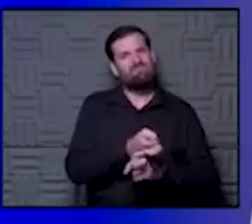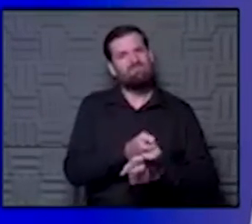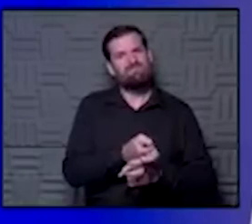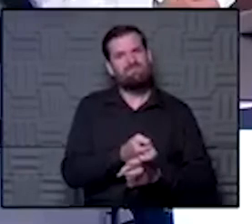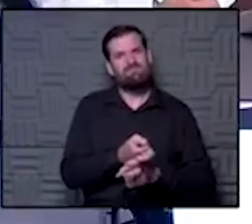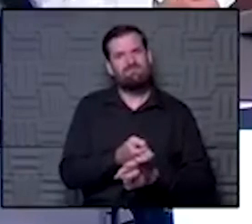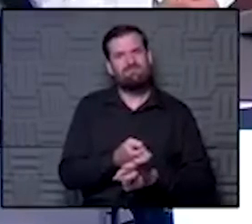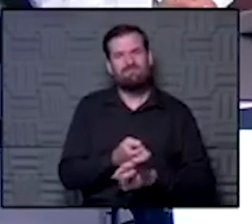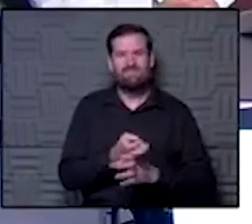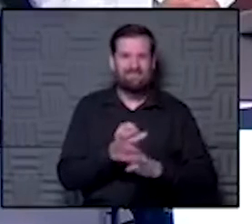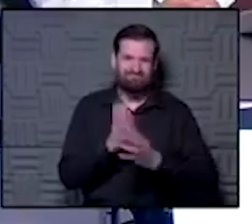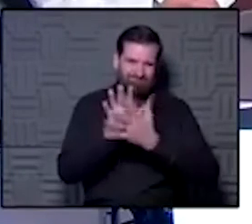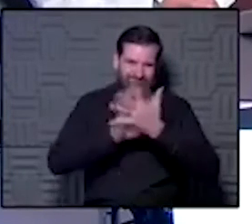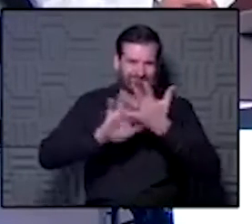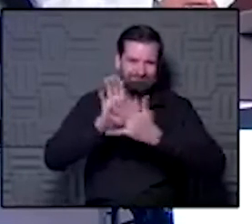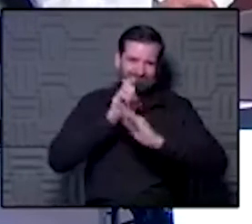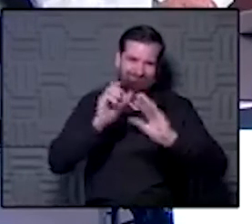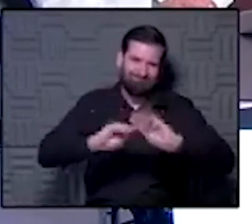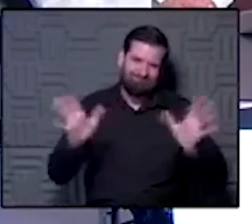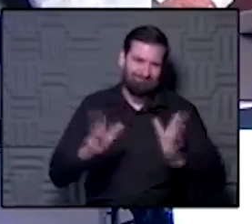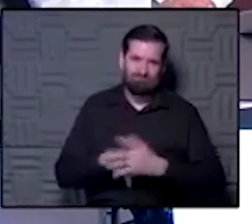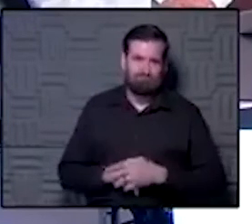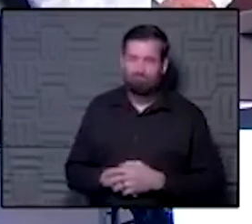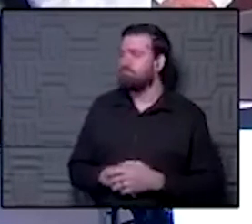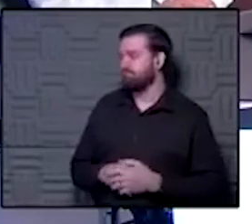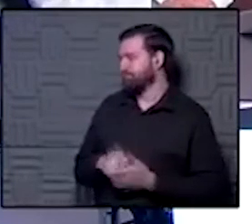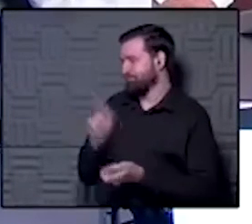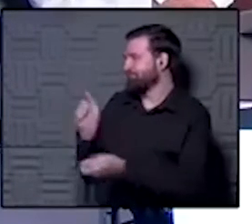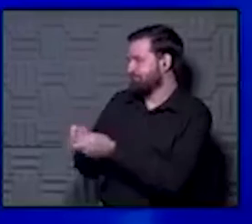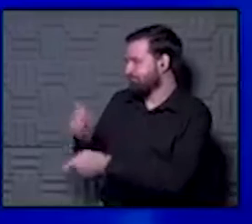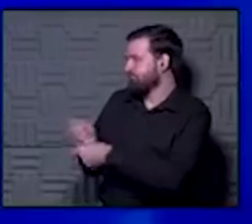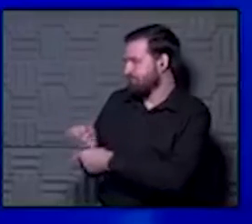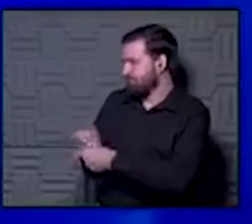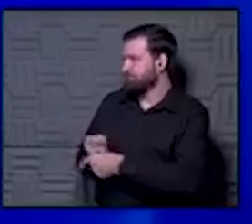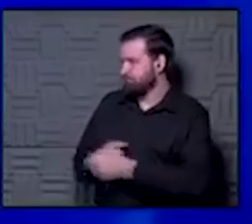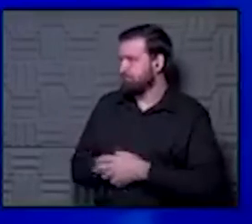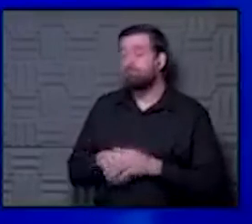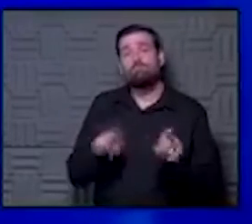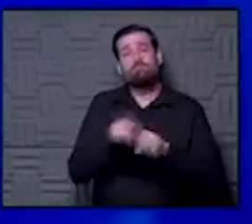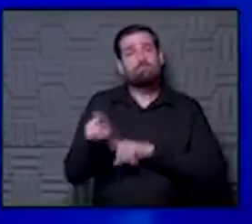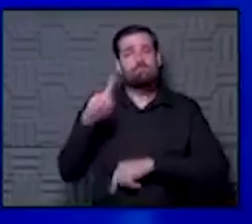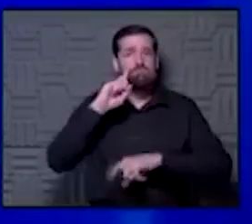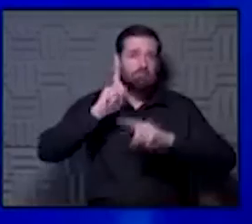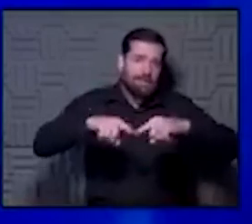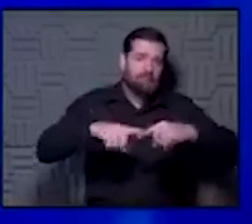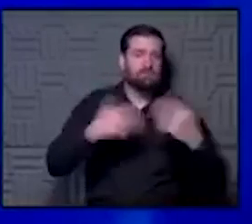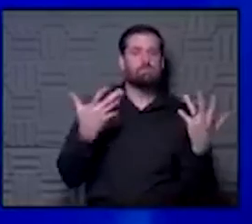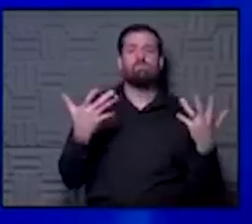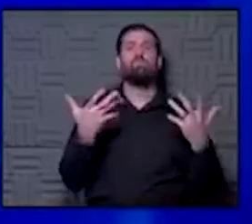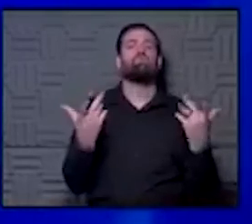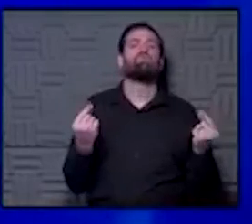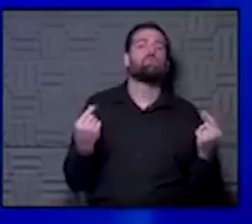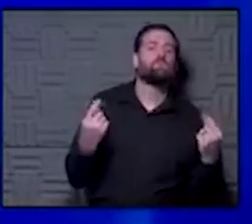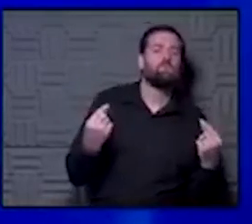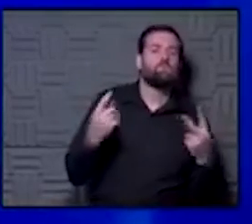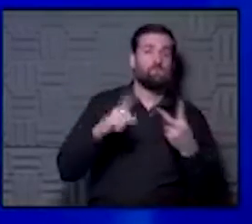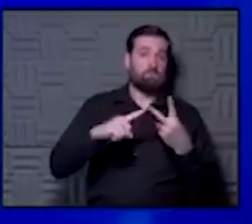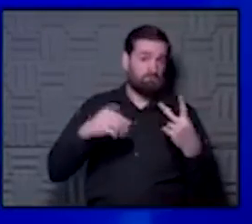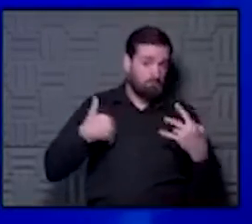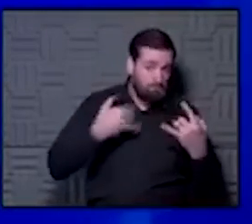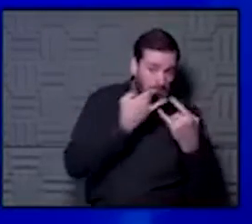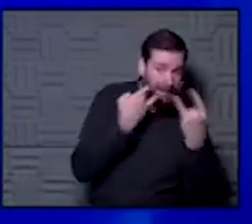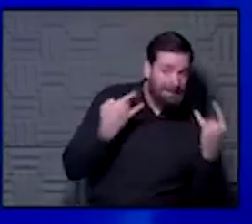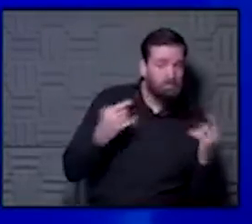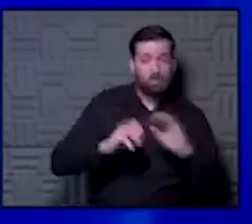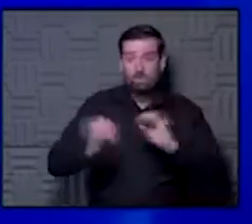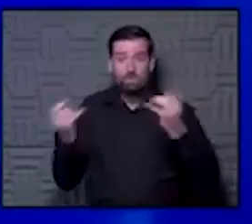know because it's not clear or evident, right? Yeah, I think that's exactly right. And it also depends on which other activities are. And did you have a mask on? I'd have a mask on.